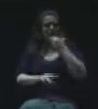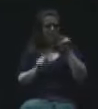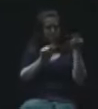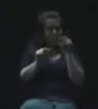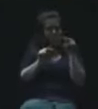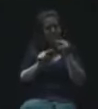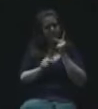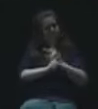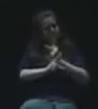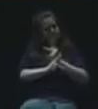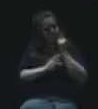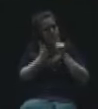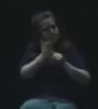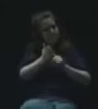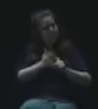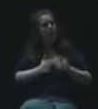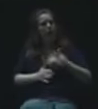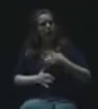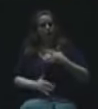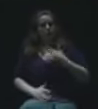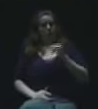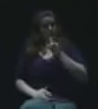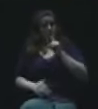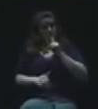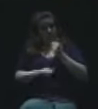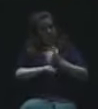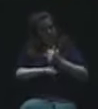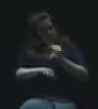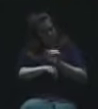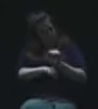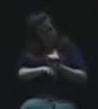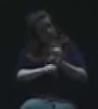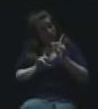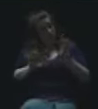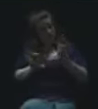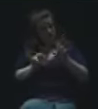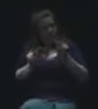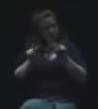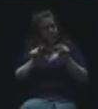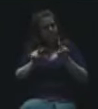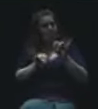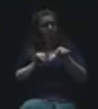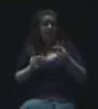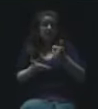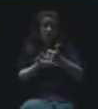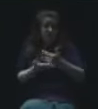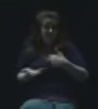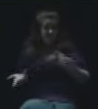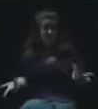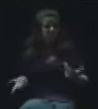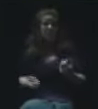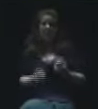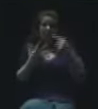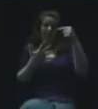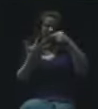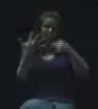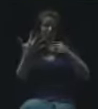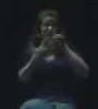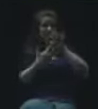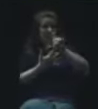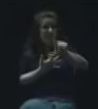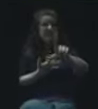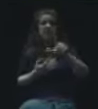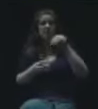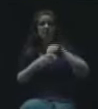I feel like I'm, you know, really trying to be a good watchdog, so please help me. We, there are a lot of details in the,